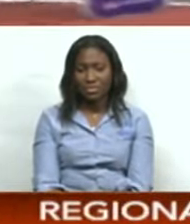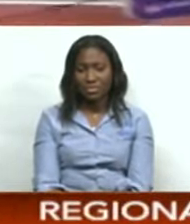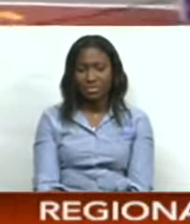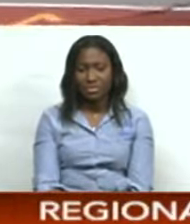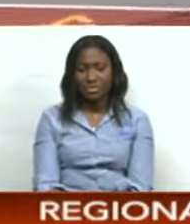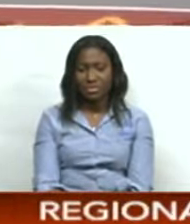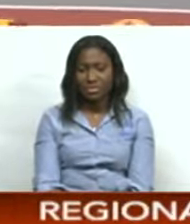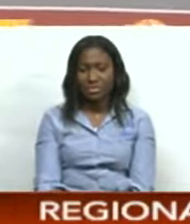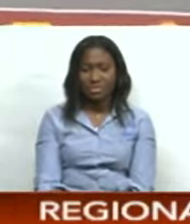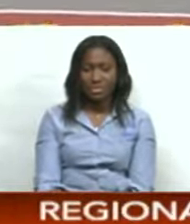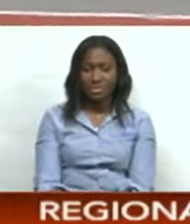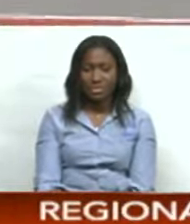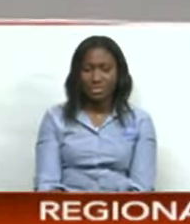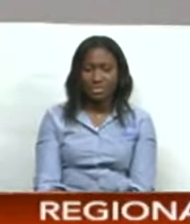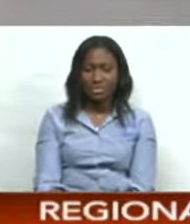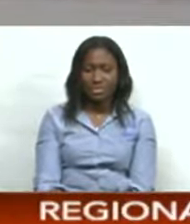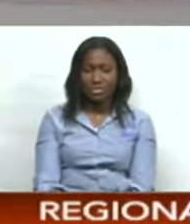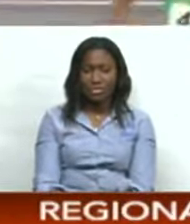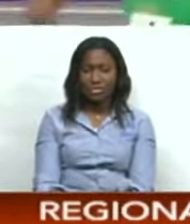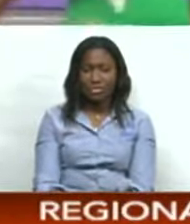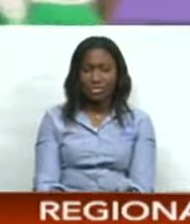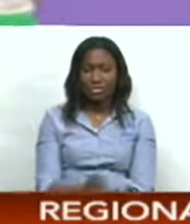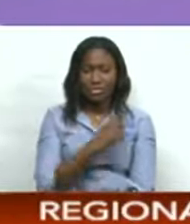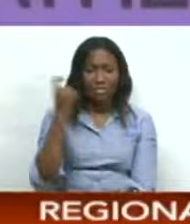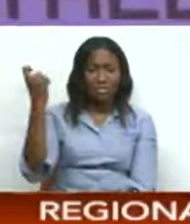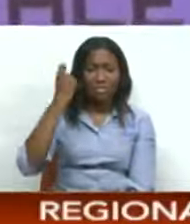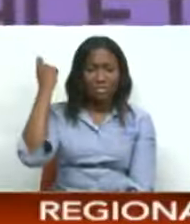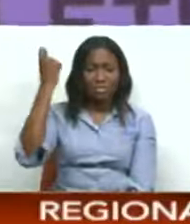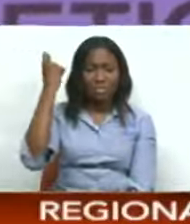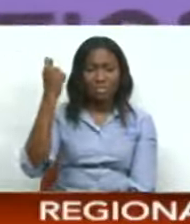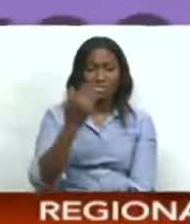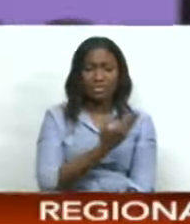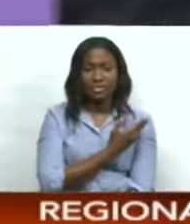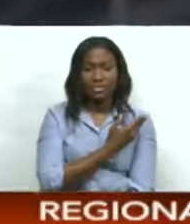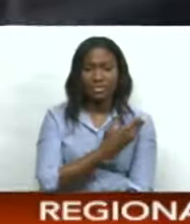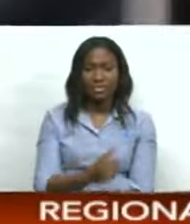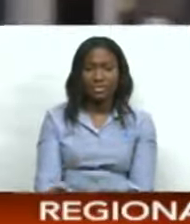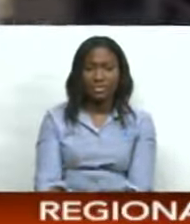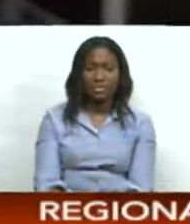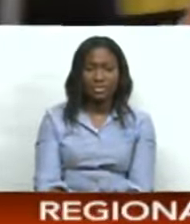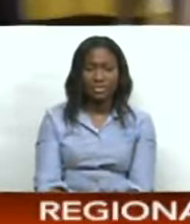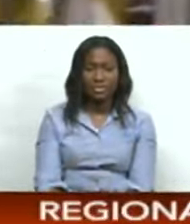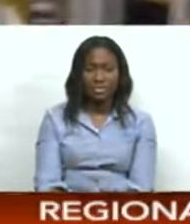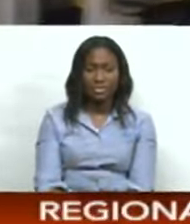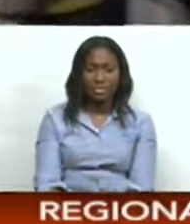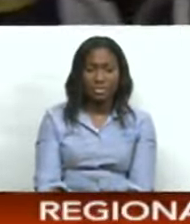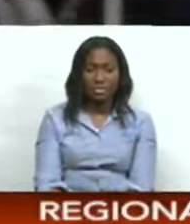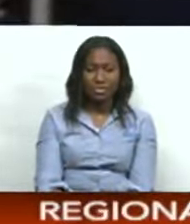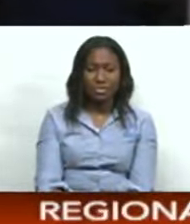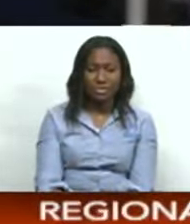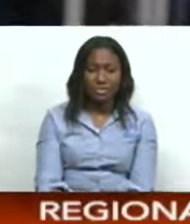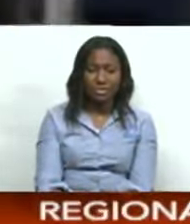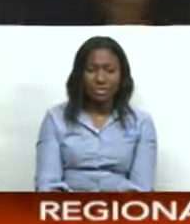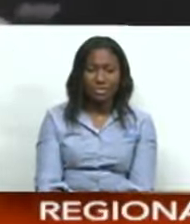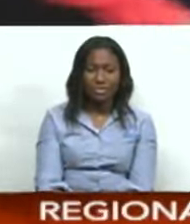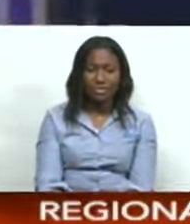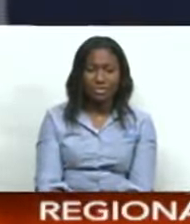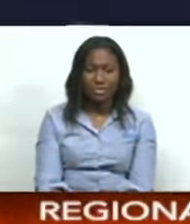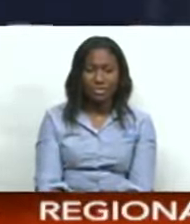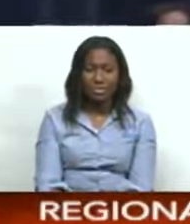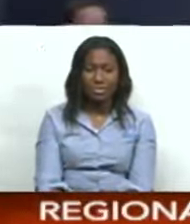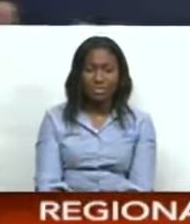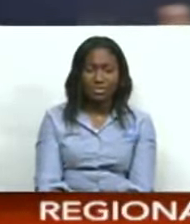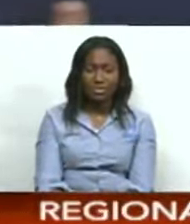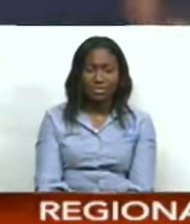the tape. It's a win for him. Fast finish there from the Portuguese. Athi El Khatib as well. Could he have denied Richards a time